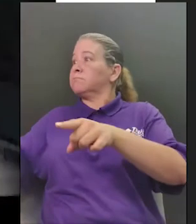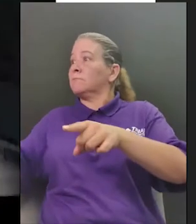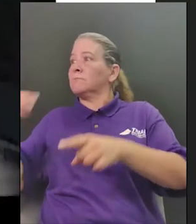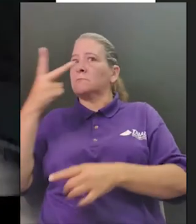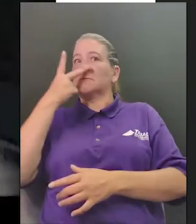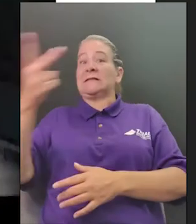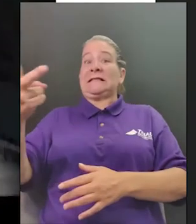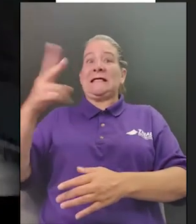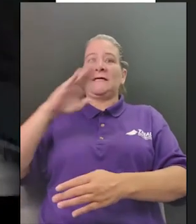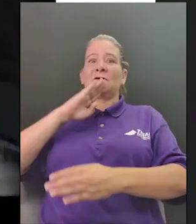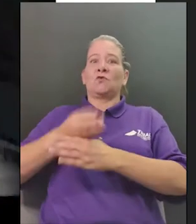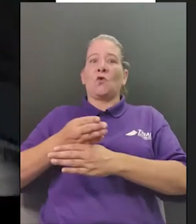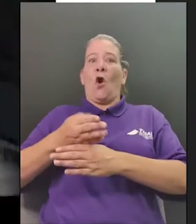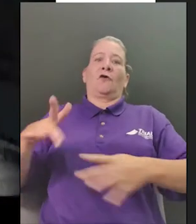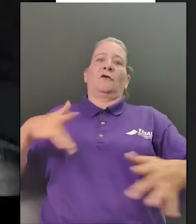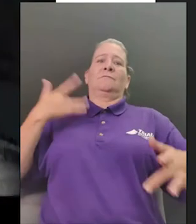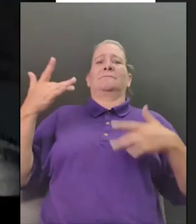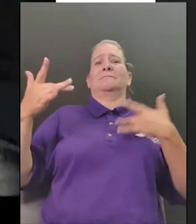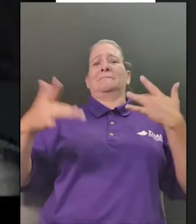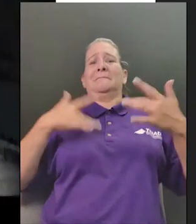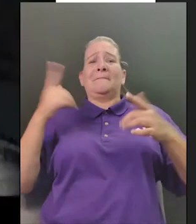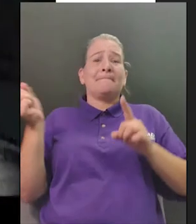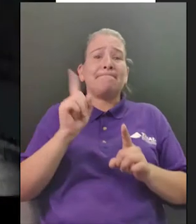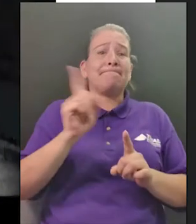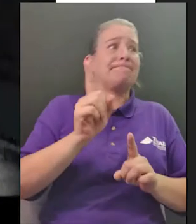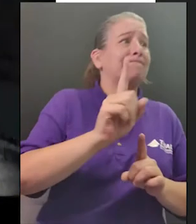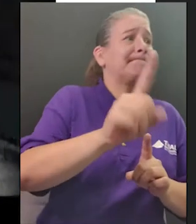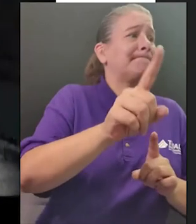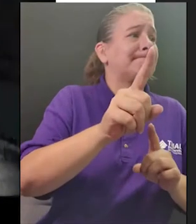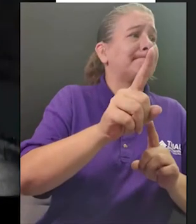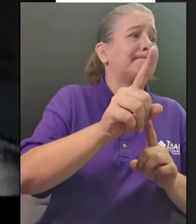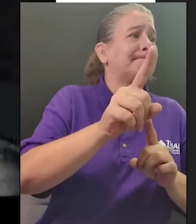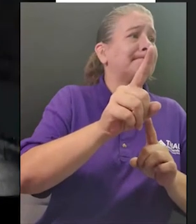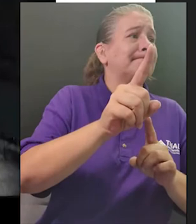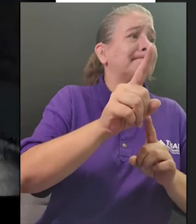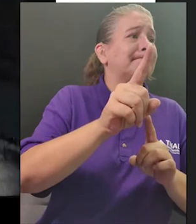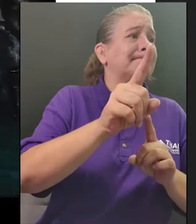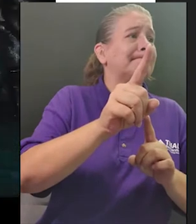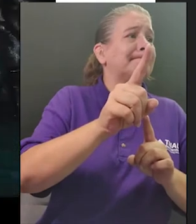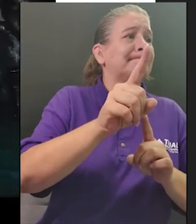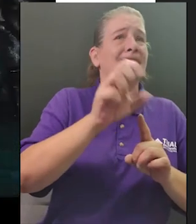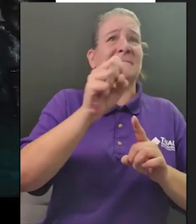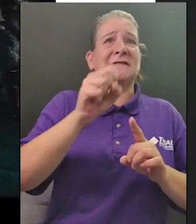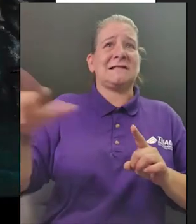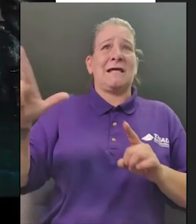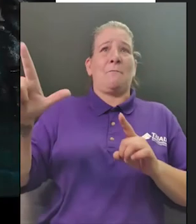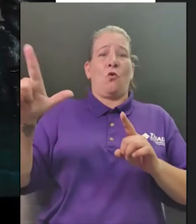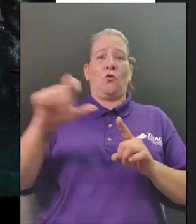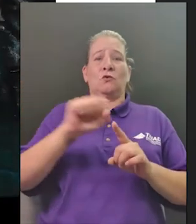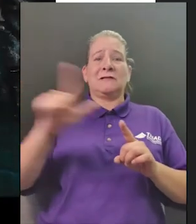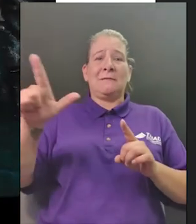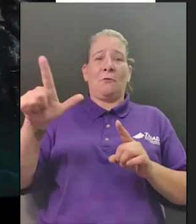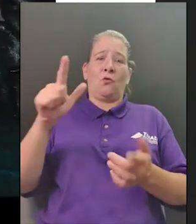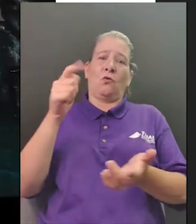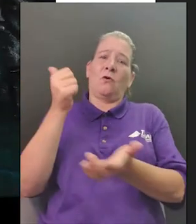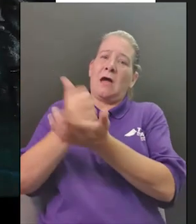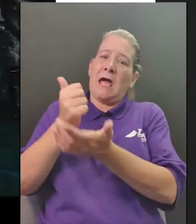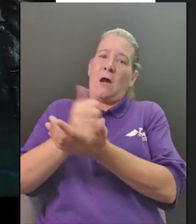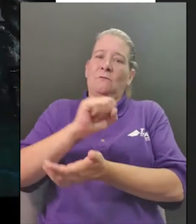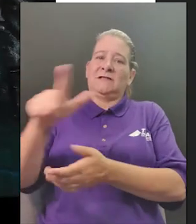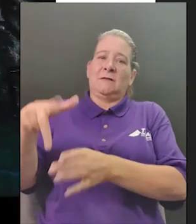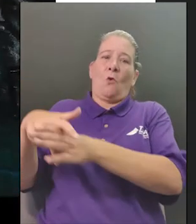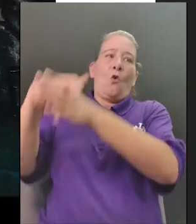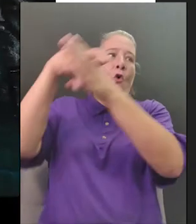show you the picture there there she is he hurried over and helped her dismount then he gave her a long